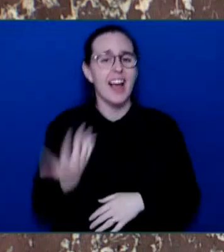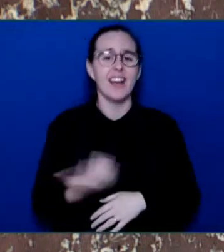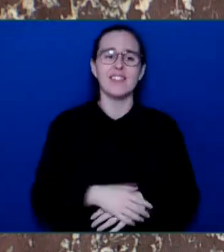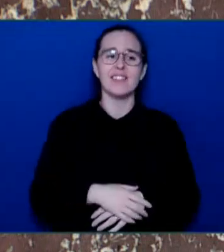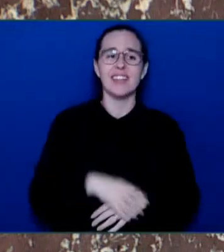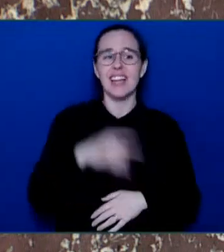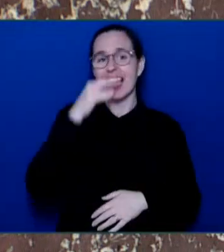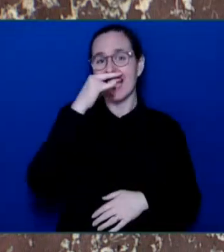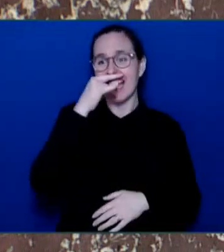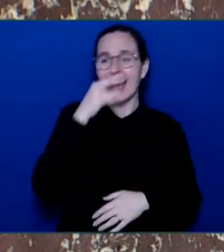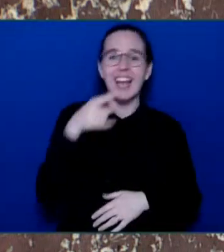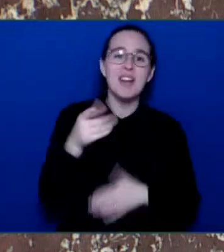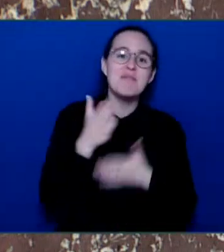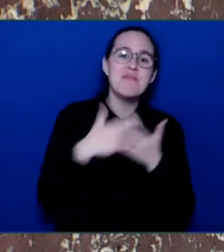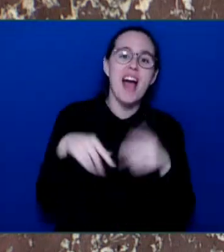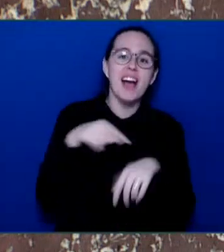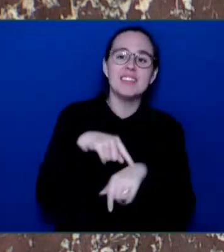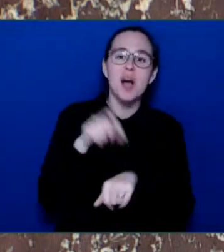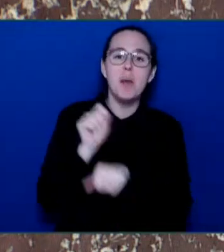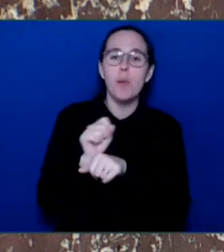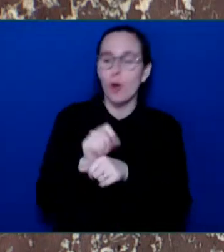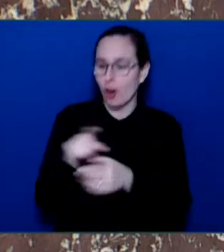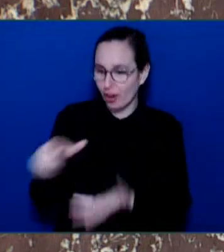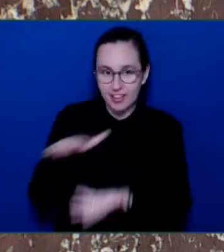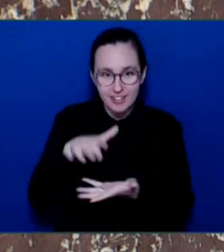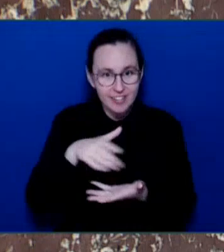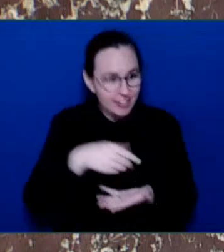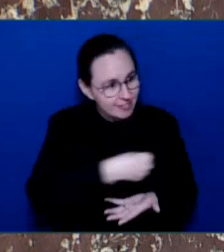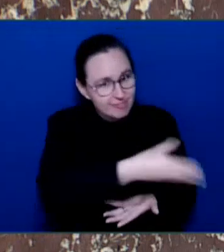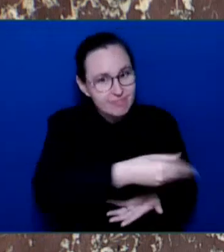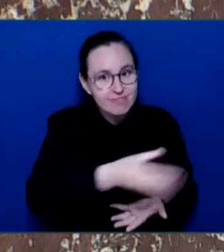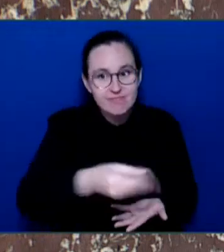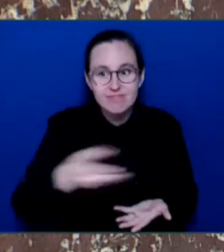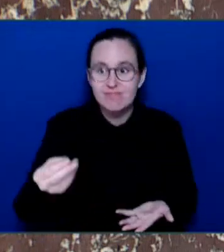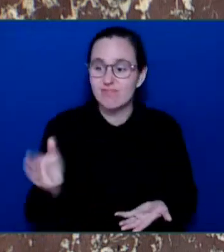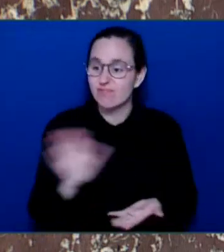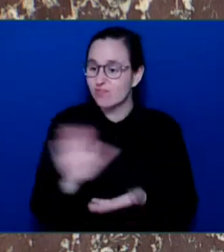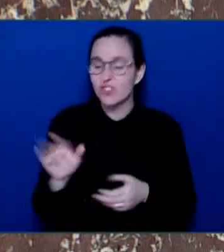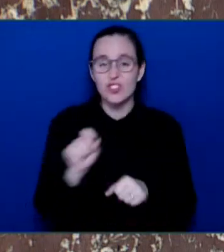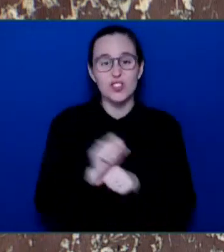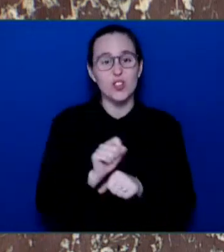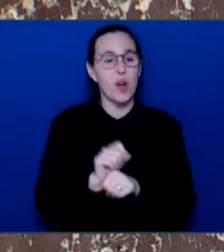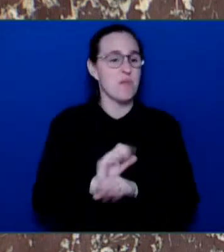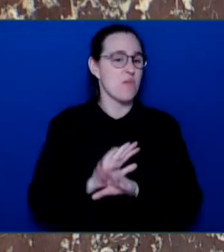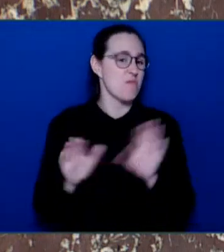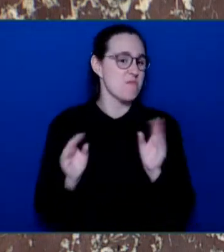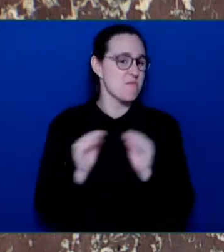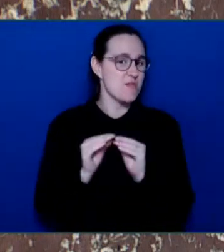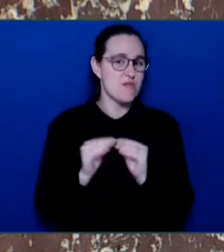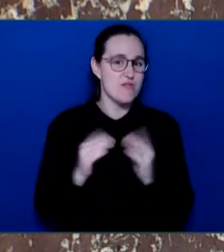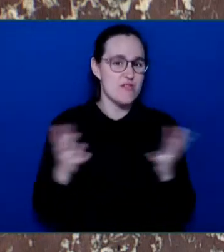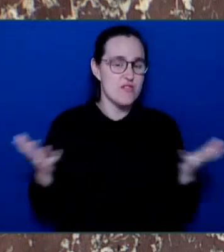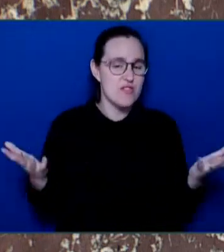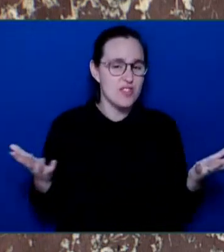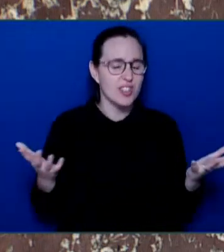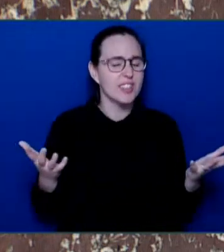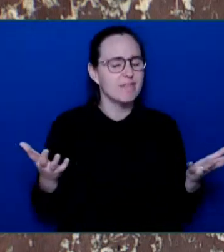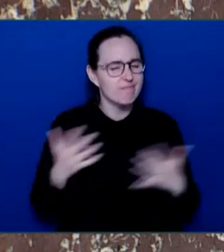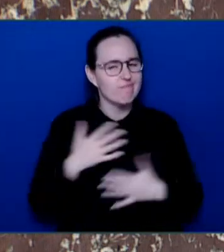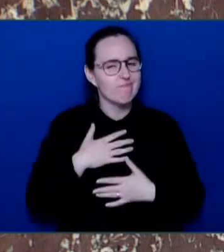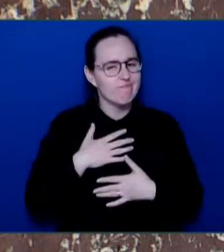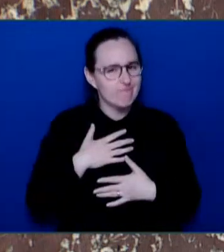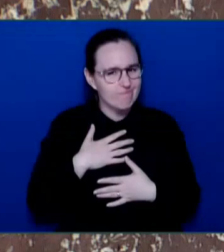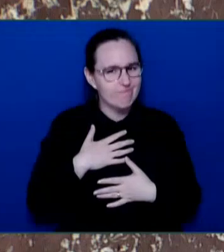But more importantly, the community will lose a main conduit for information, for digging into issues that